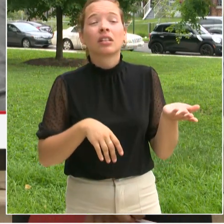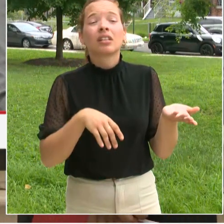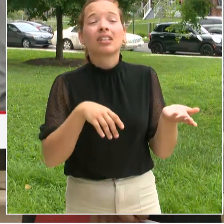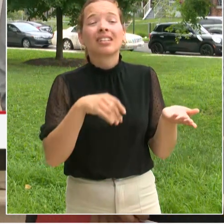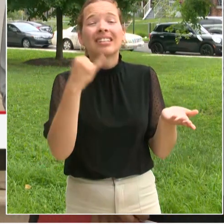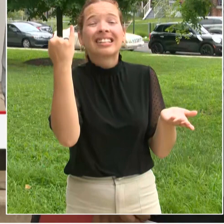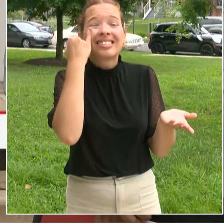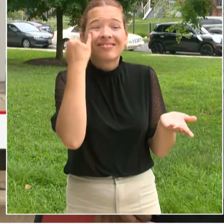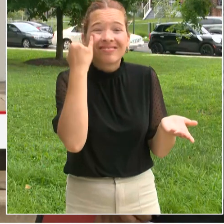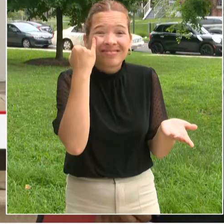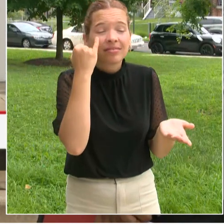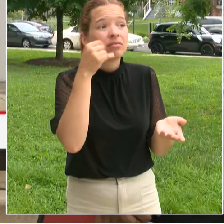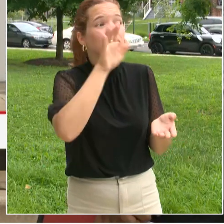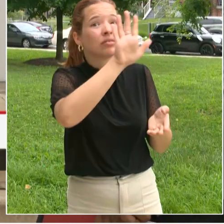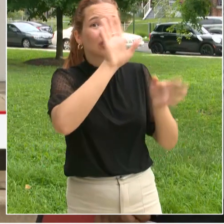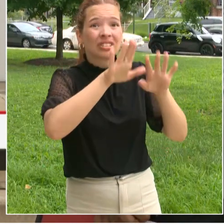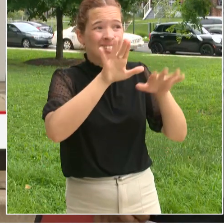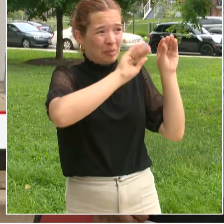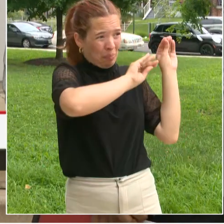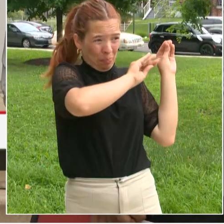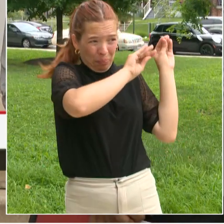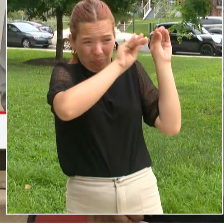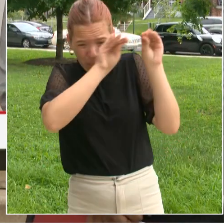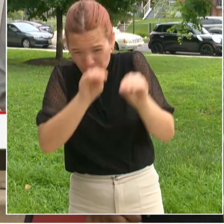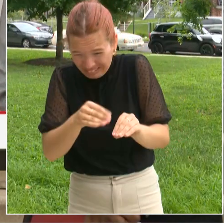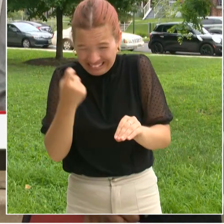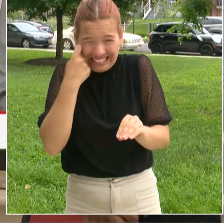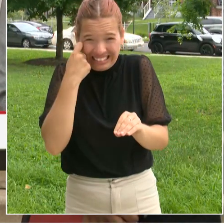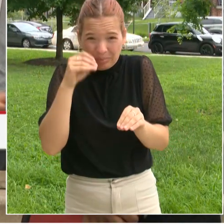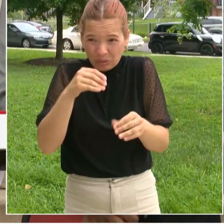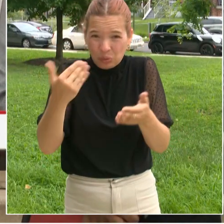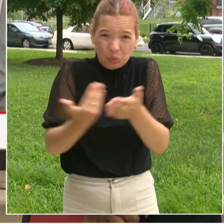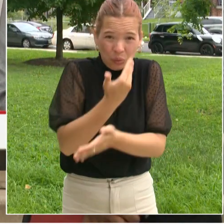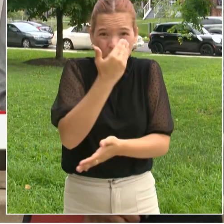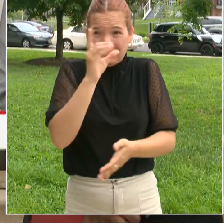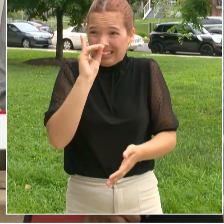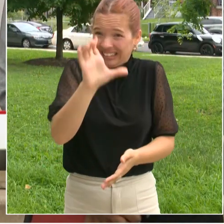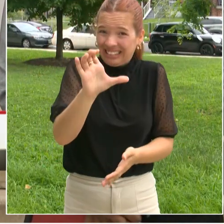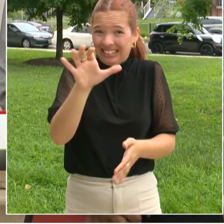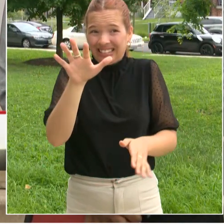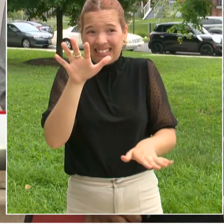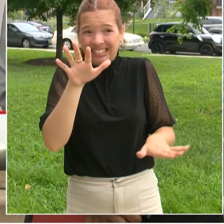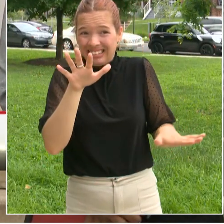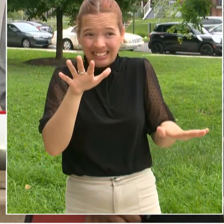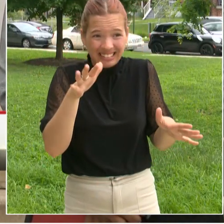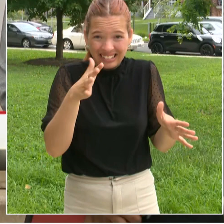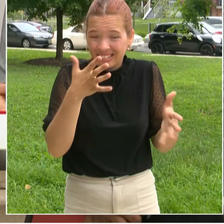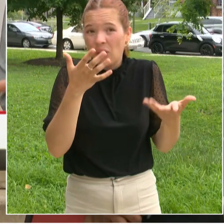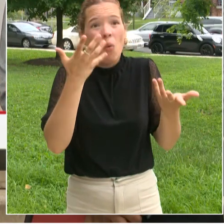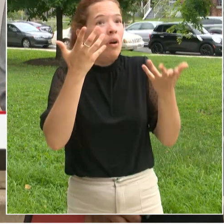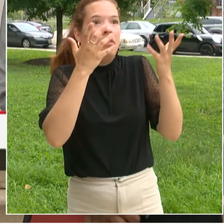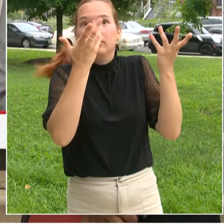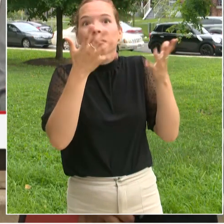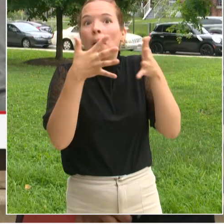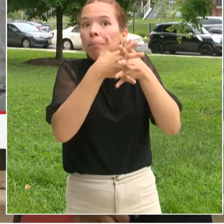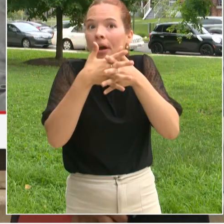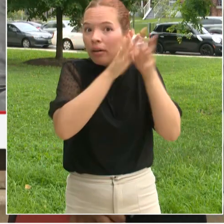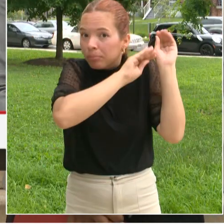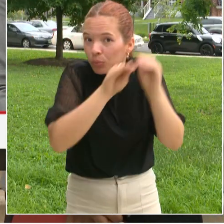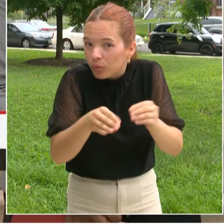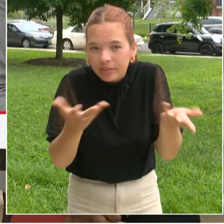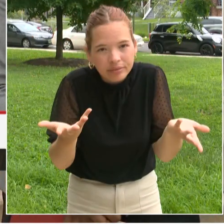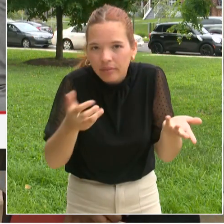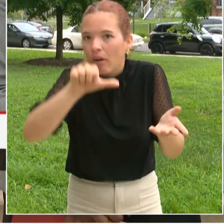especially if they're new to the country we don't have access to their records so they may show up as not having any